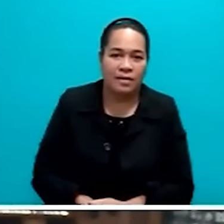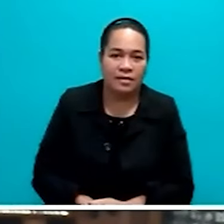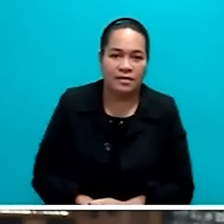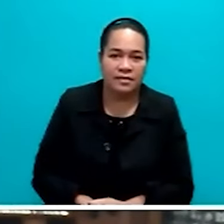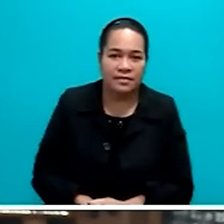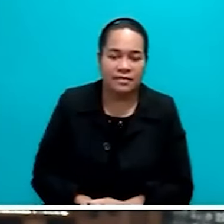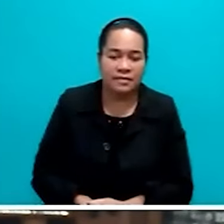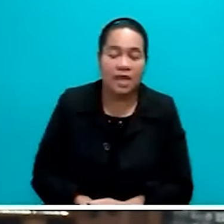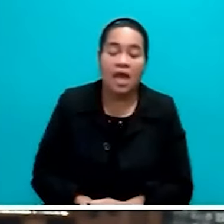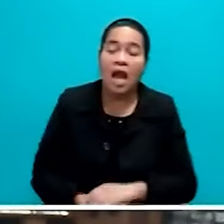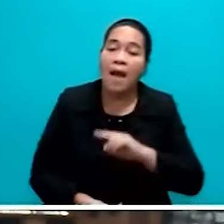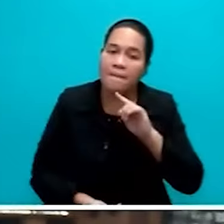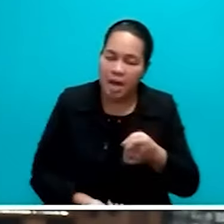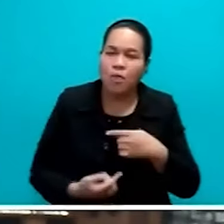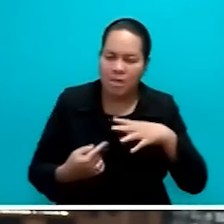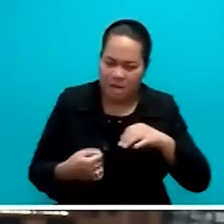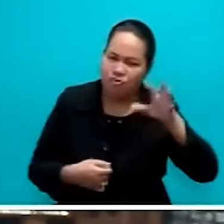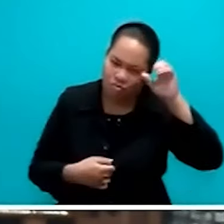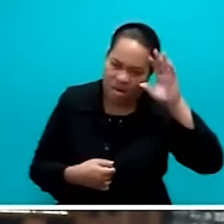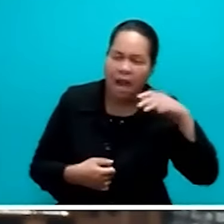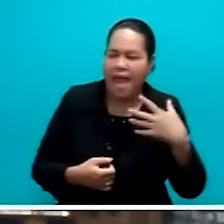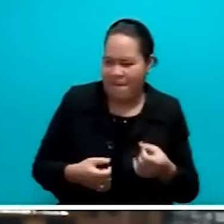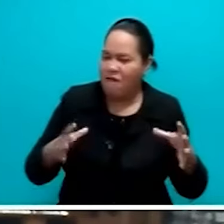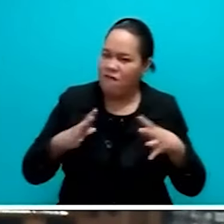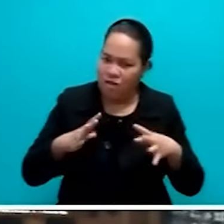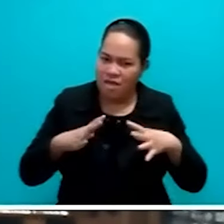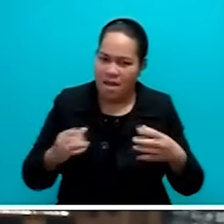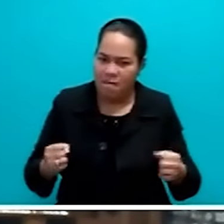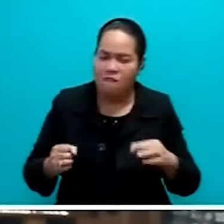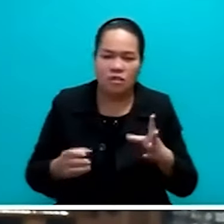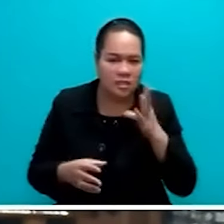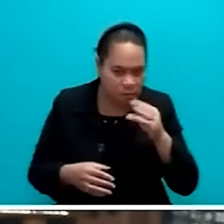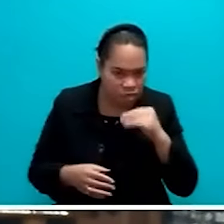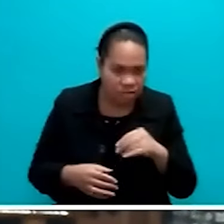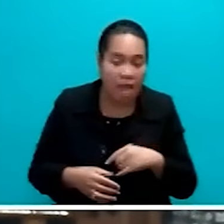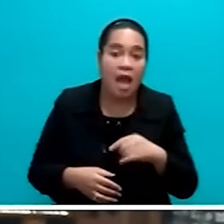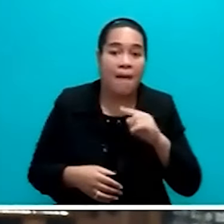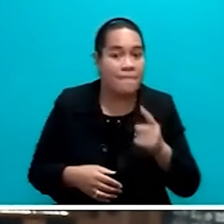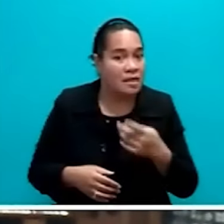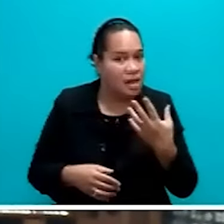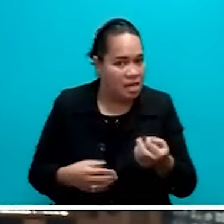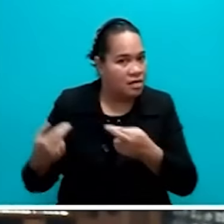However, we must all recognize that freedom of speech also, as we express ourselves, comes with responsibility.